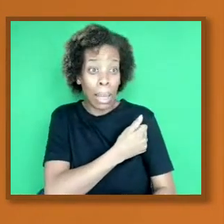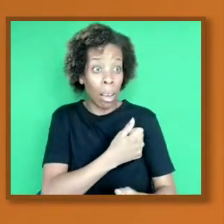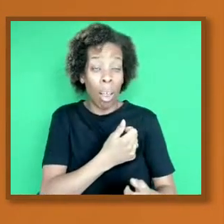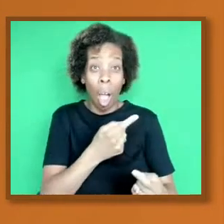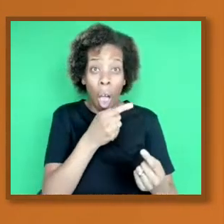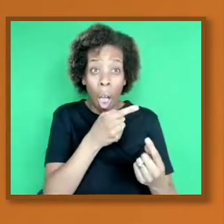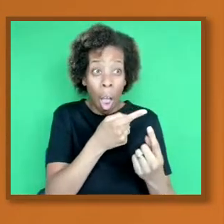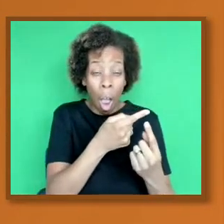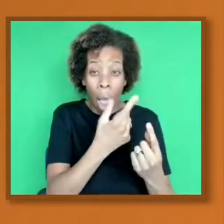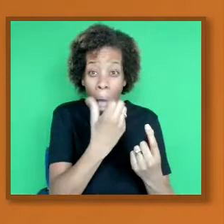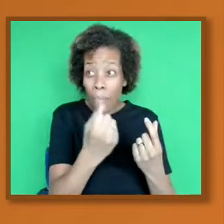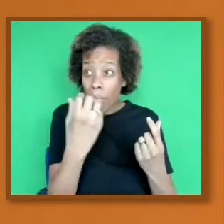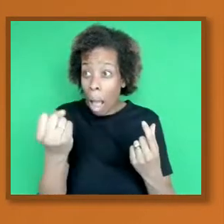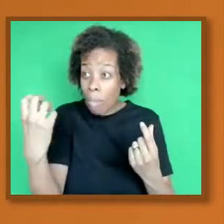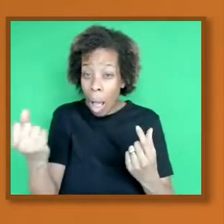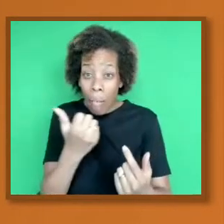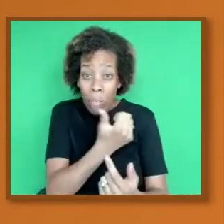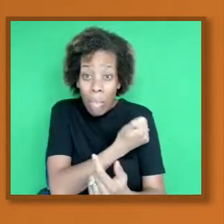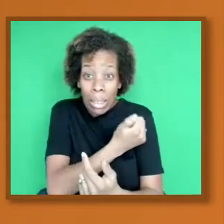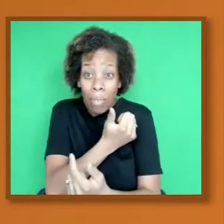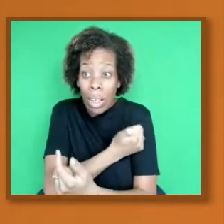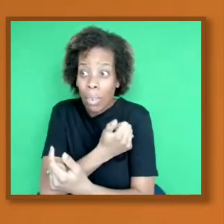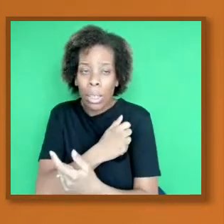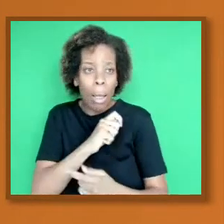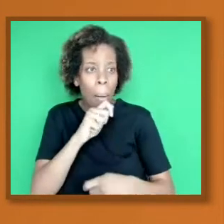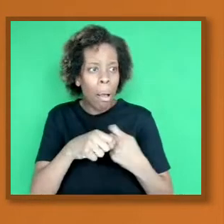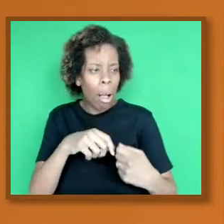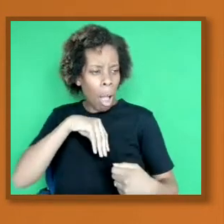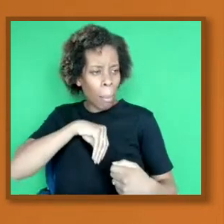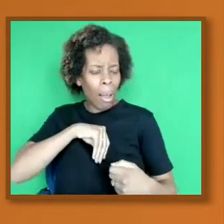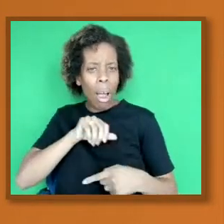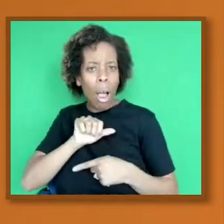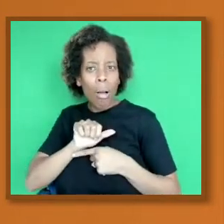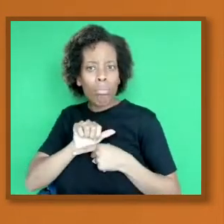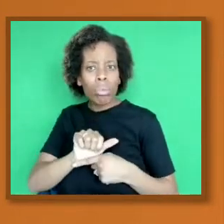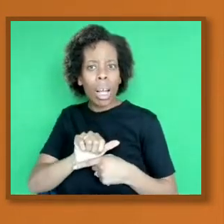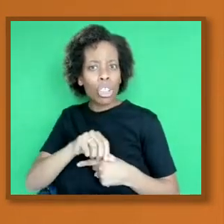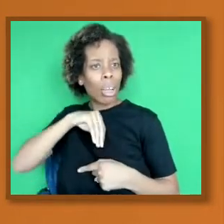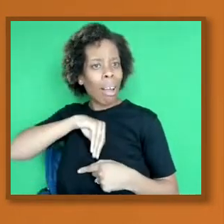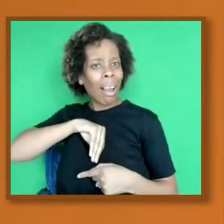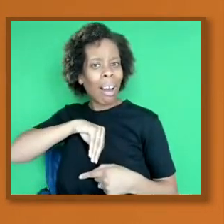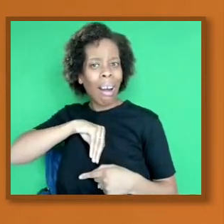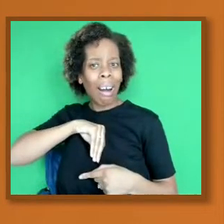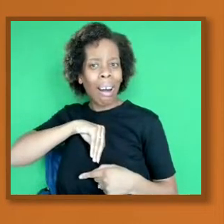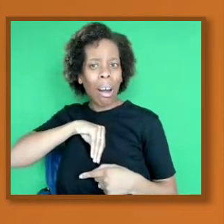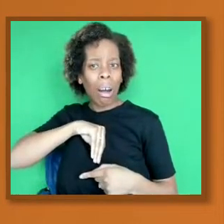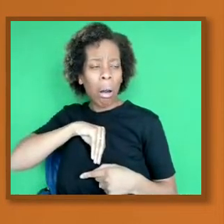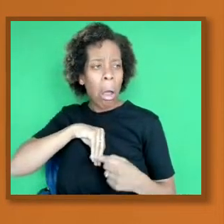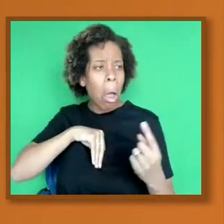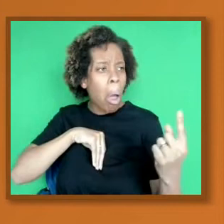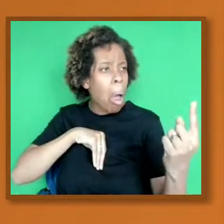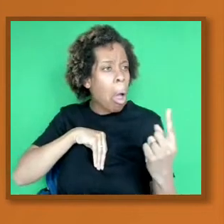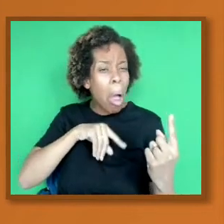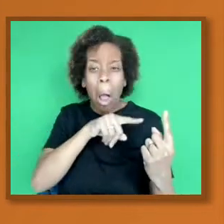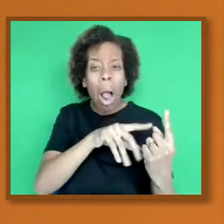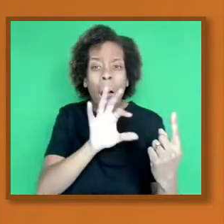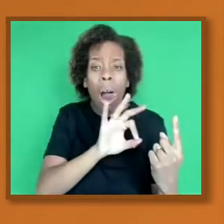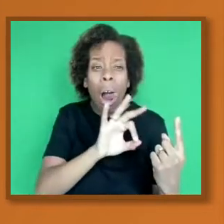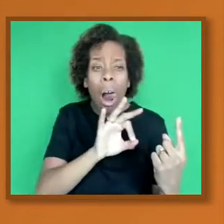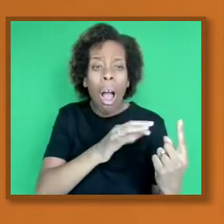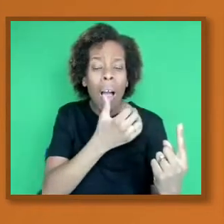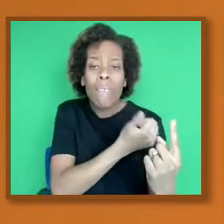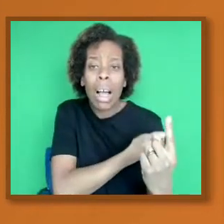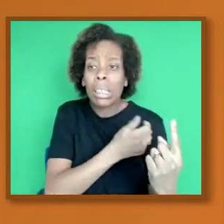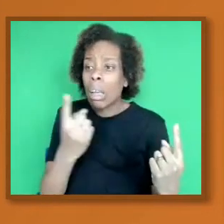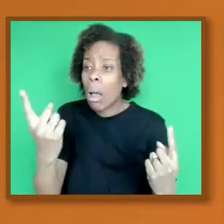they prevent the spread of the disease. And therefore, if there are only one or two people that have not been vaccinated. What that means